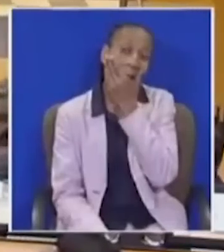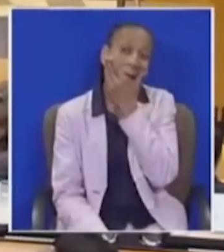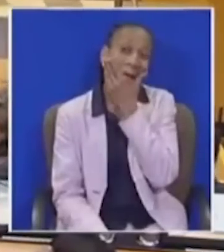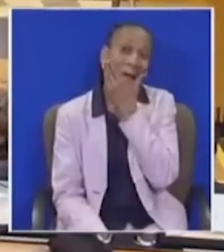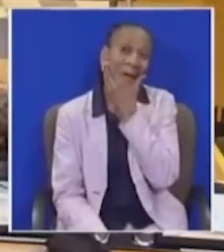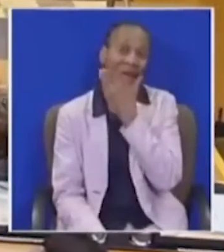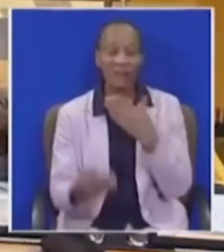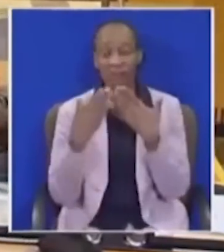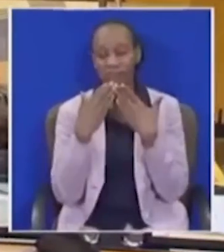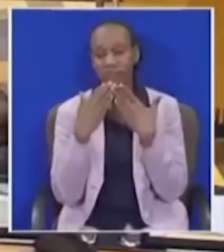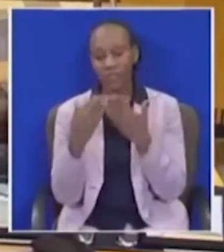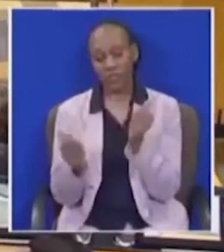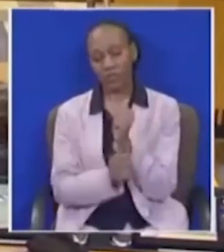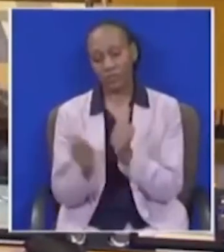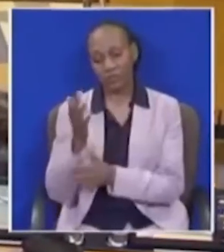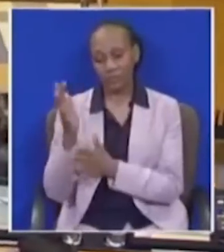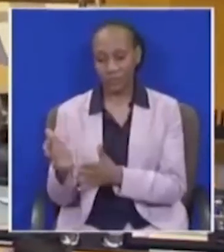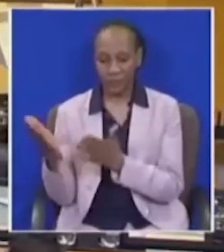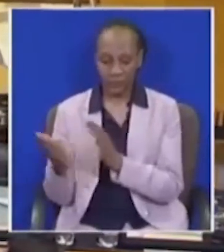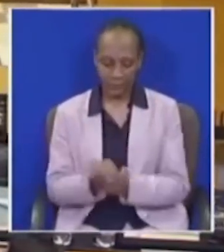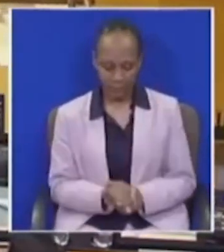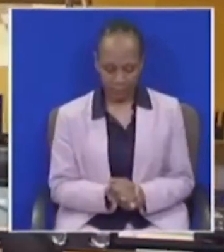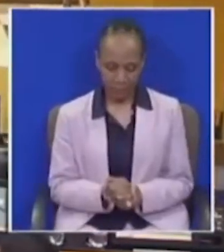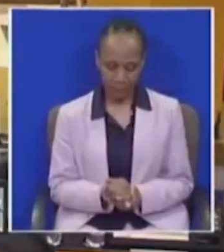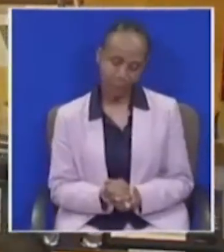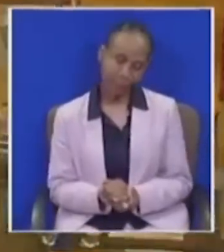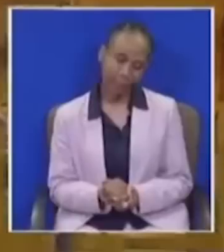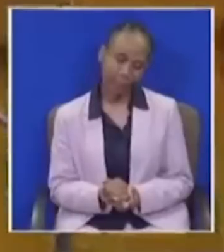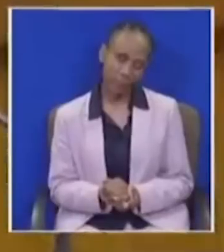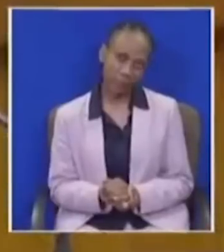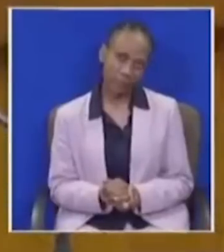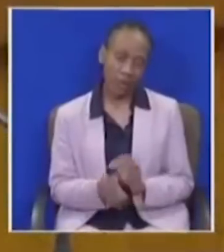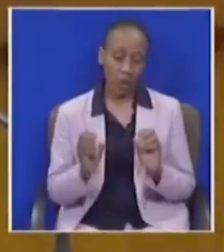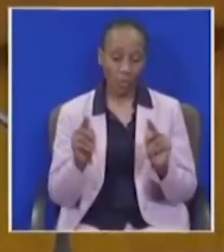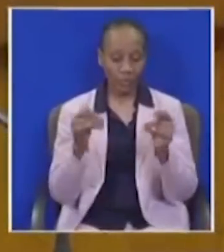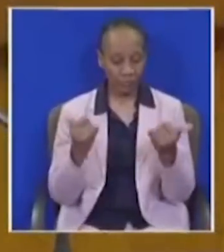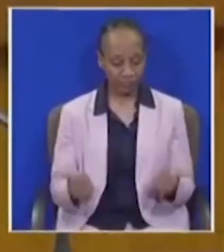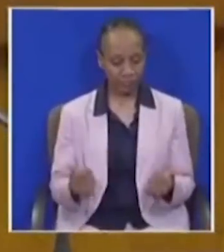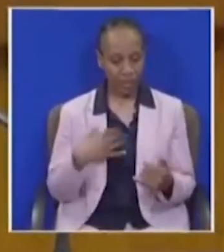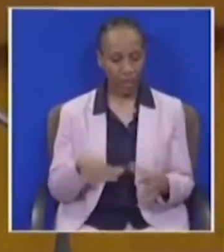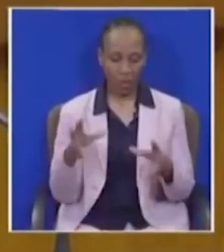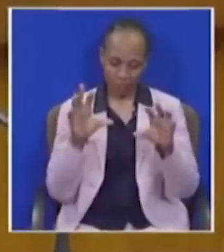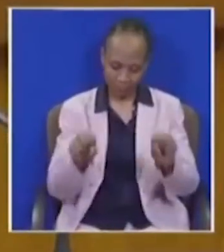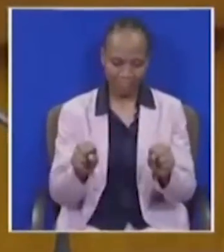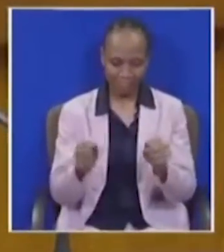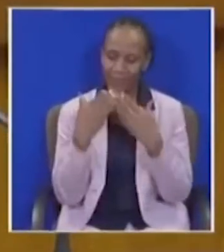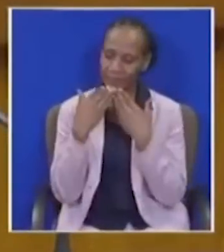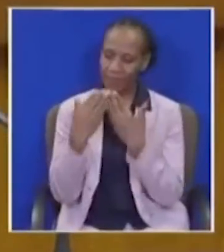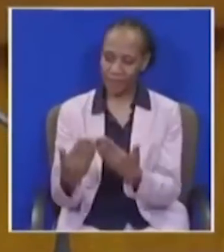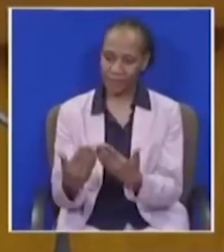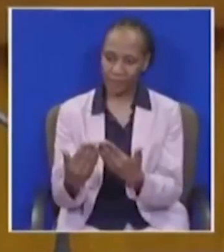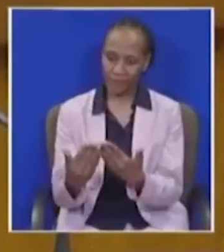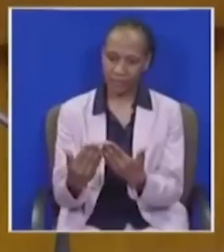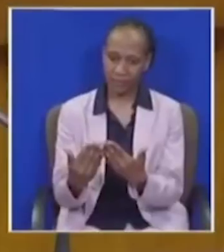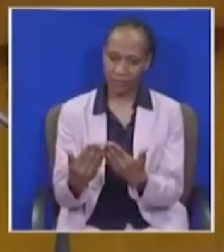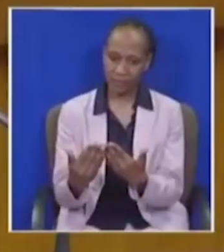Thank you very much, Deputy Speaker. I want to take this opportunity to thank the